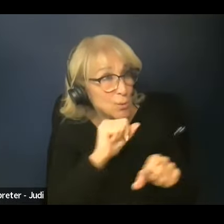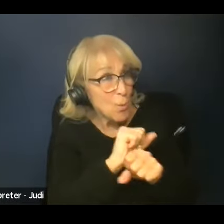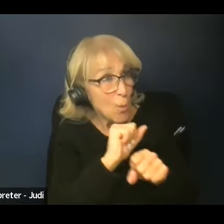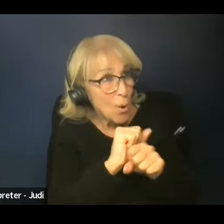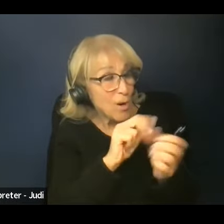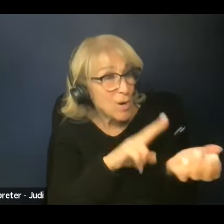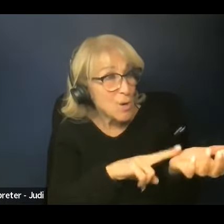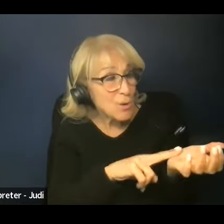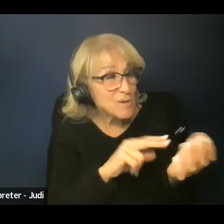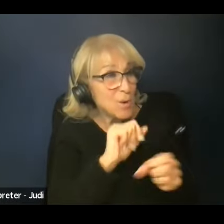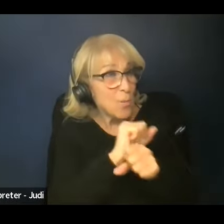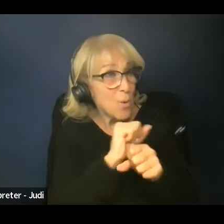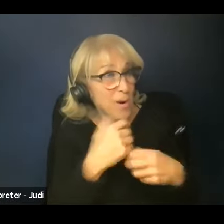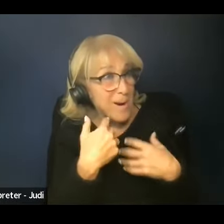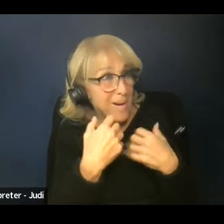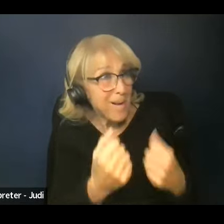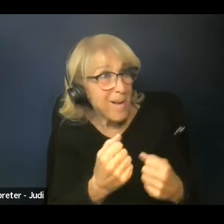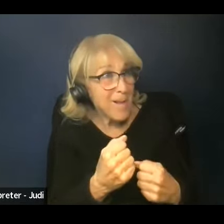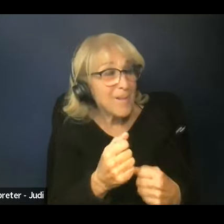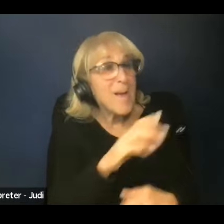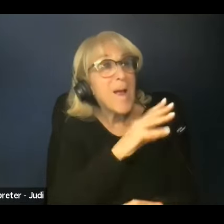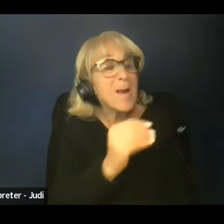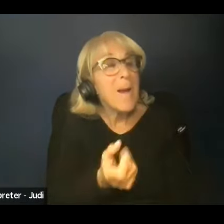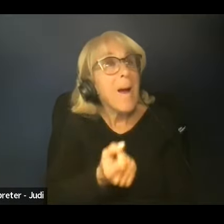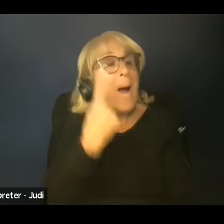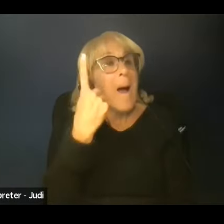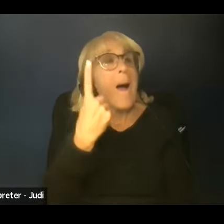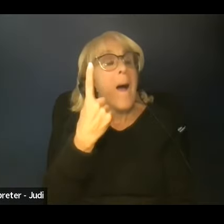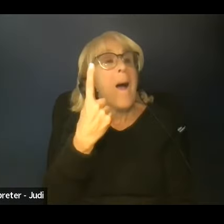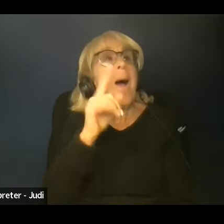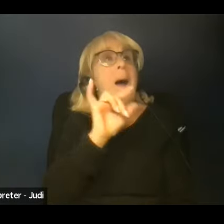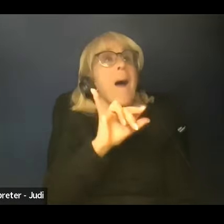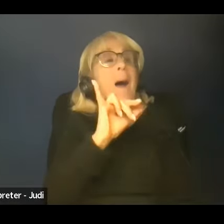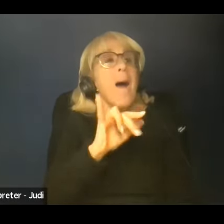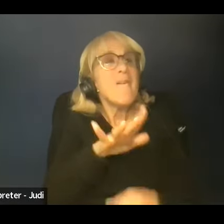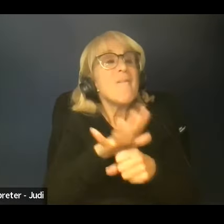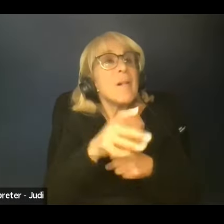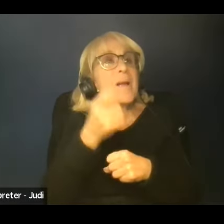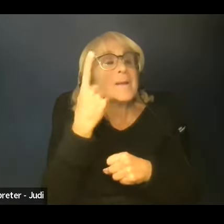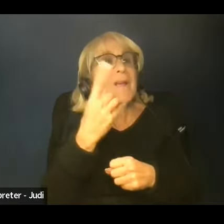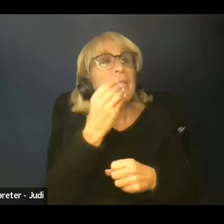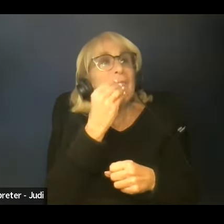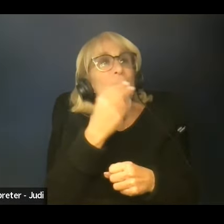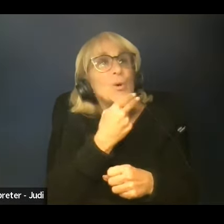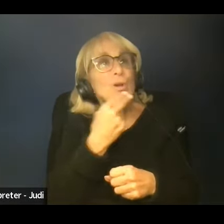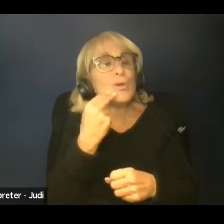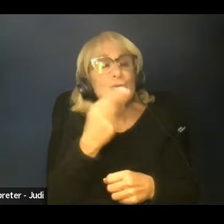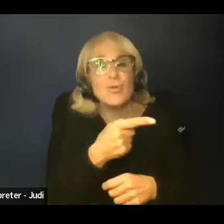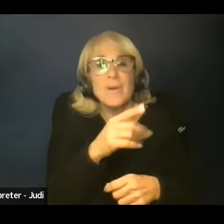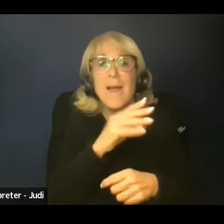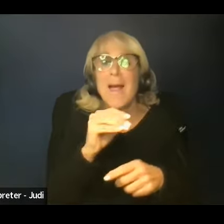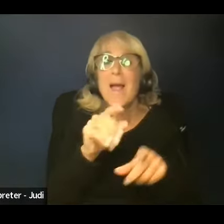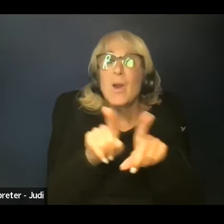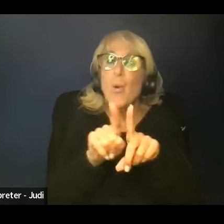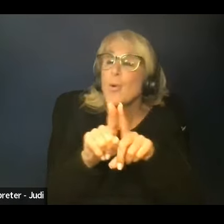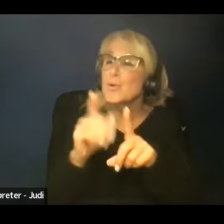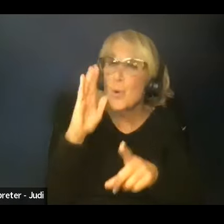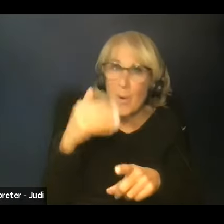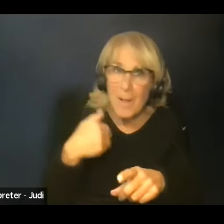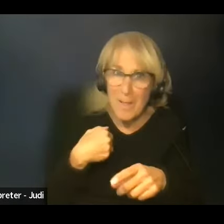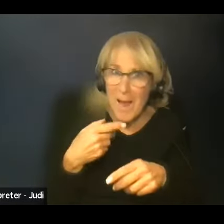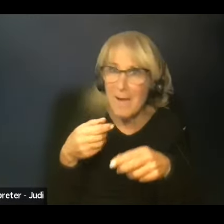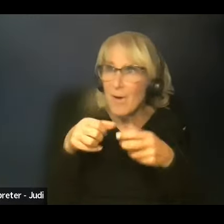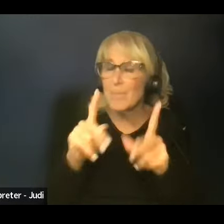nursing and working in health and have this great understanding of the role of food and nutrition. Definitely. And also we'll give them opportunity, one for